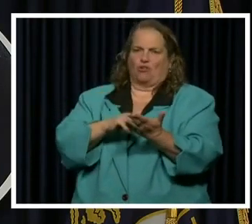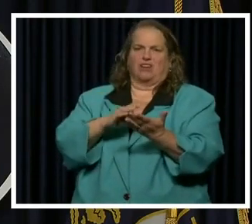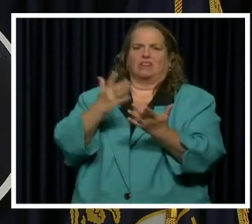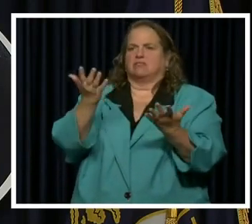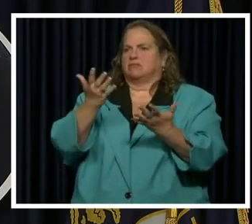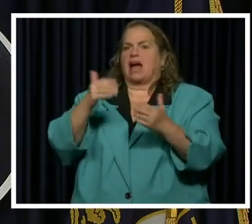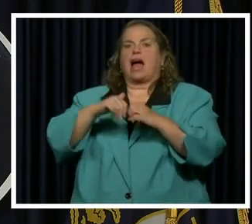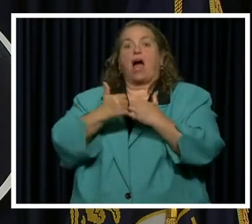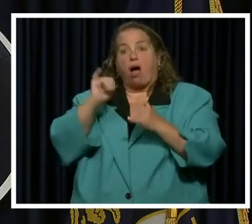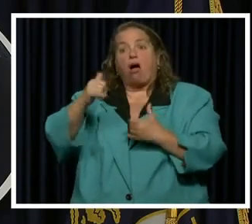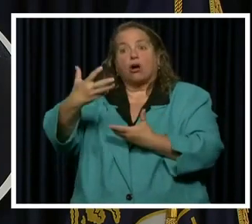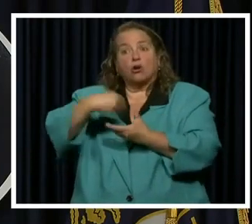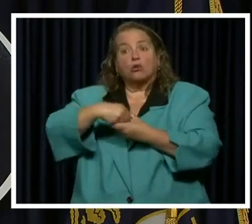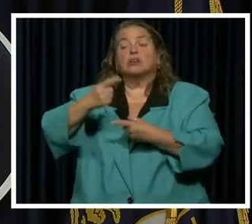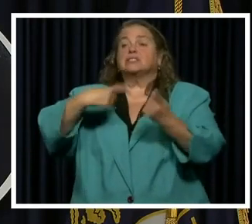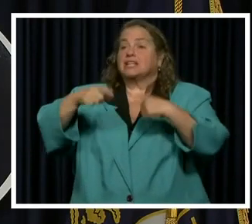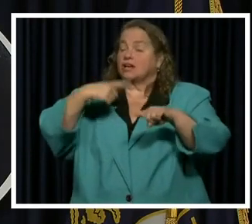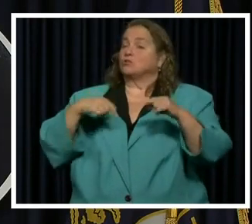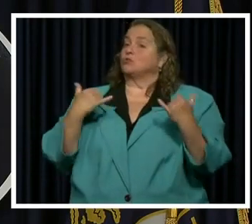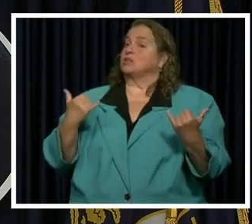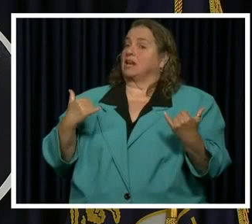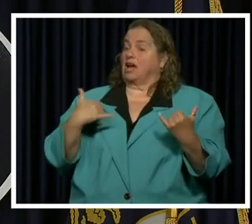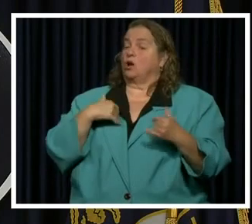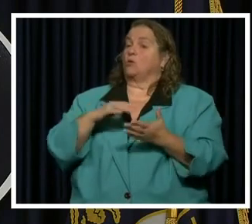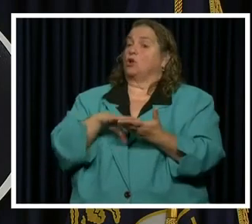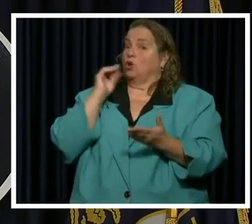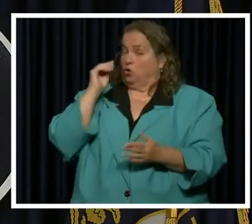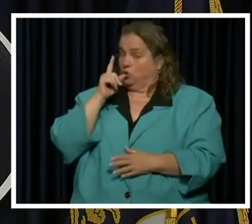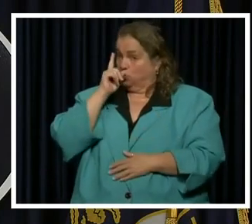And so today what we're learning is you